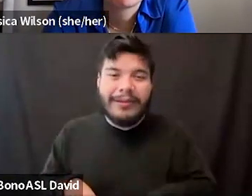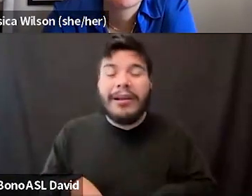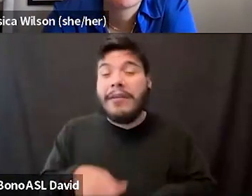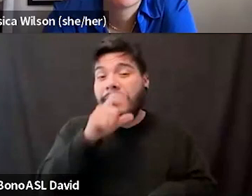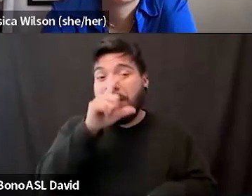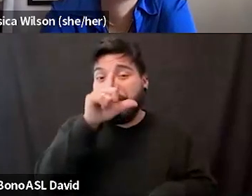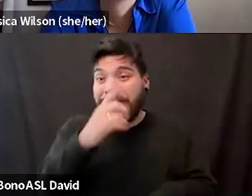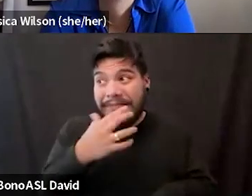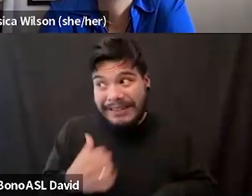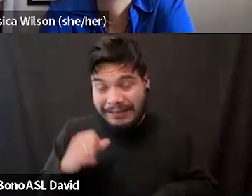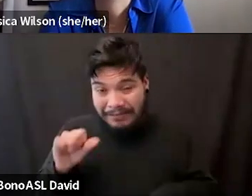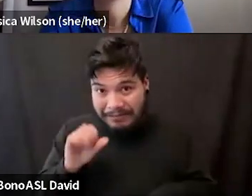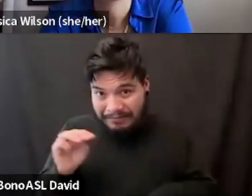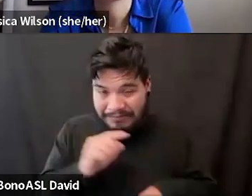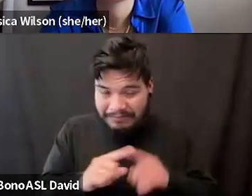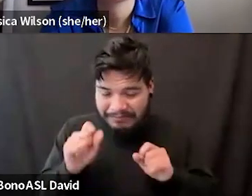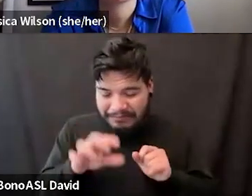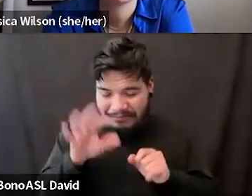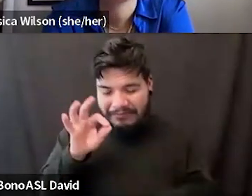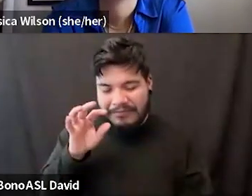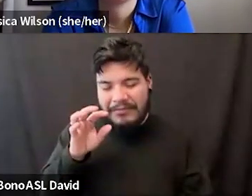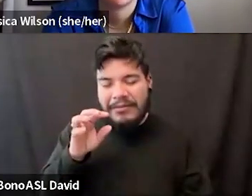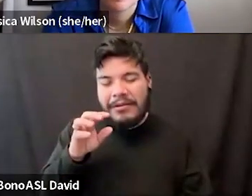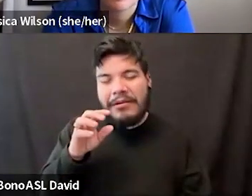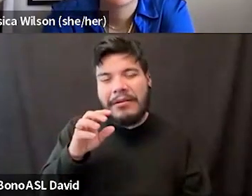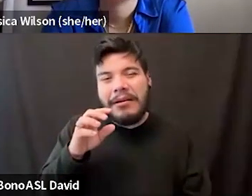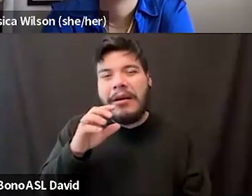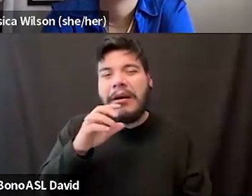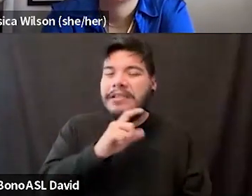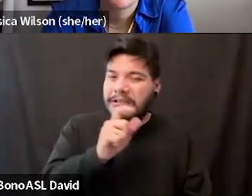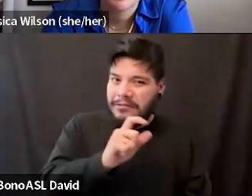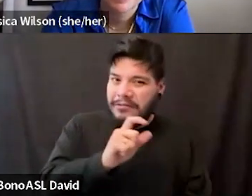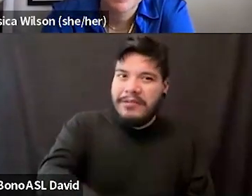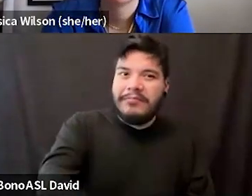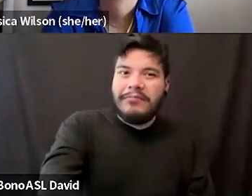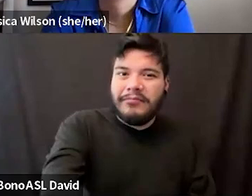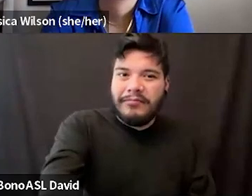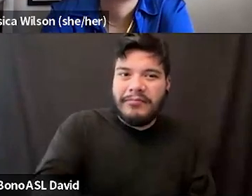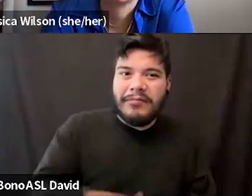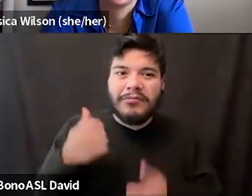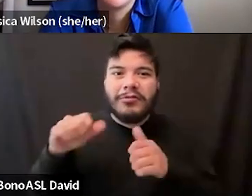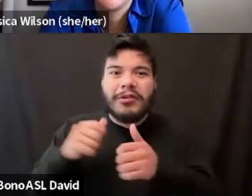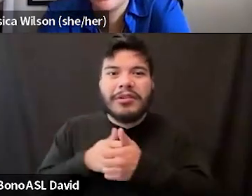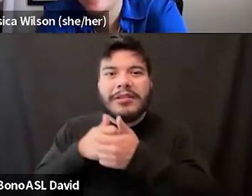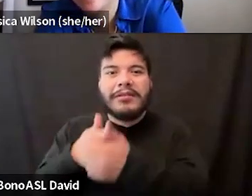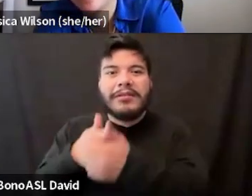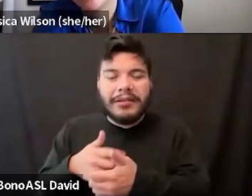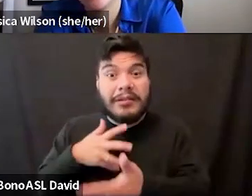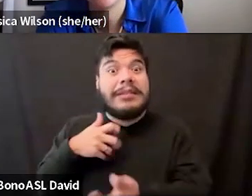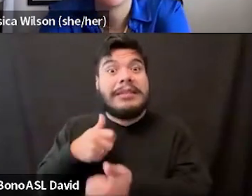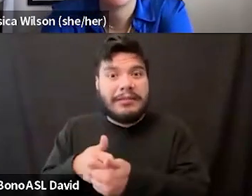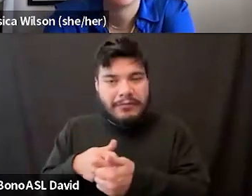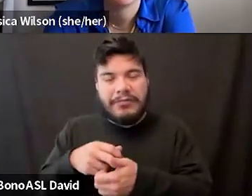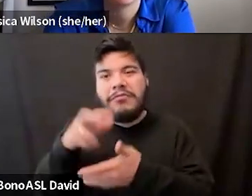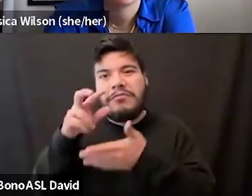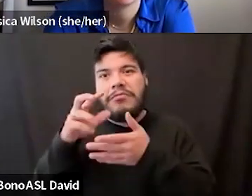media, but you can find me at Black Babe Reads on Instagram, where I'm trying to keep up with what I'm reading for folks, even